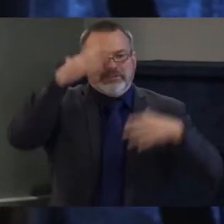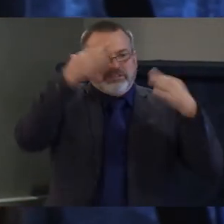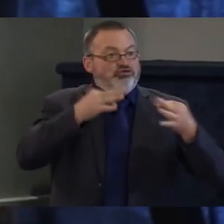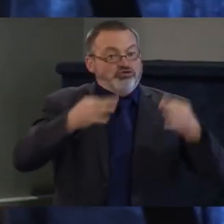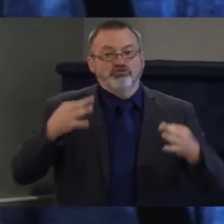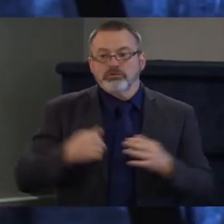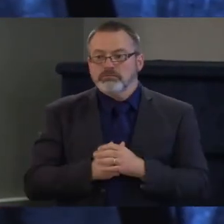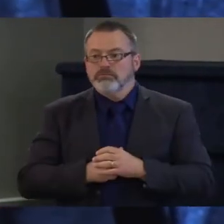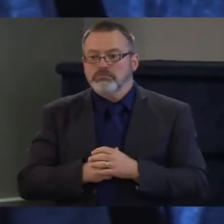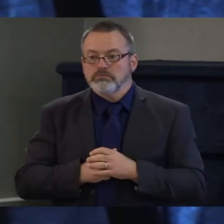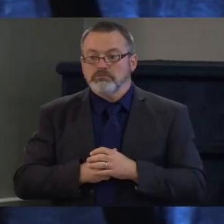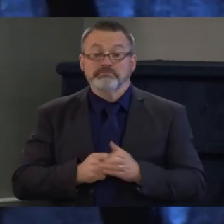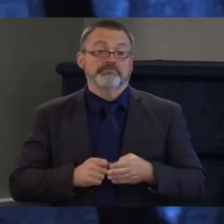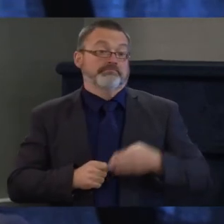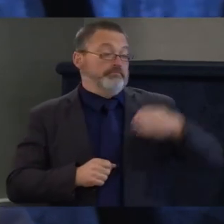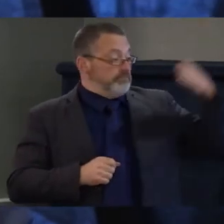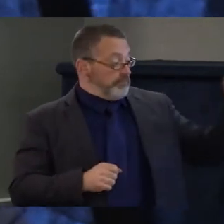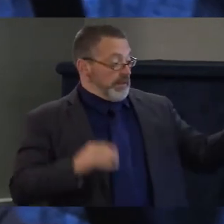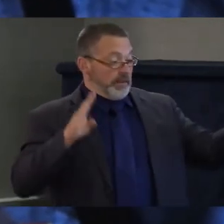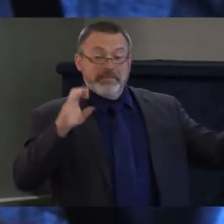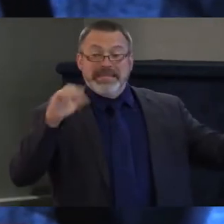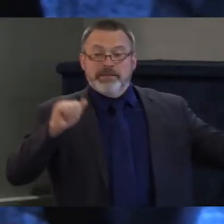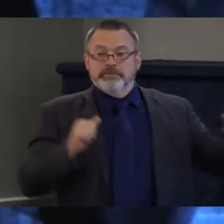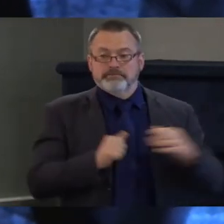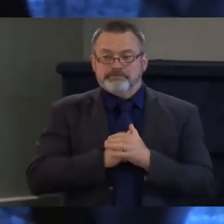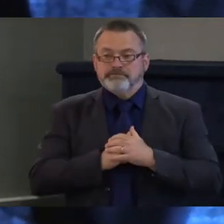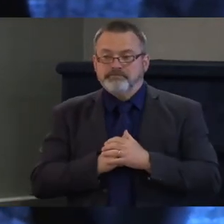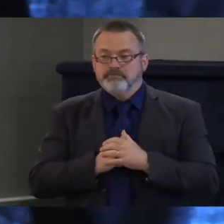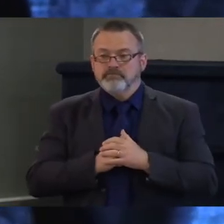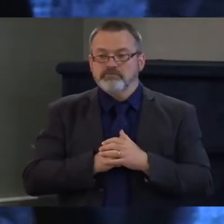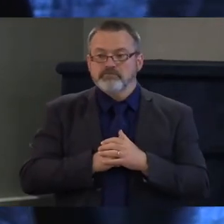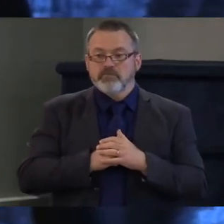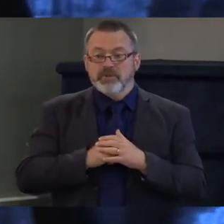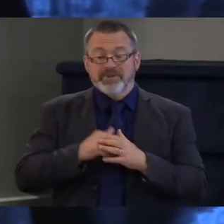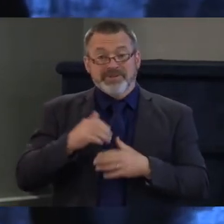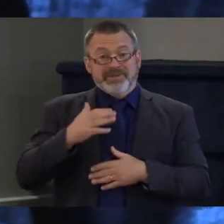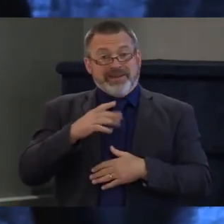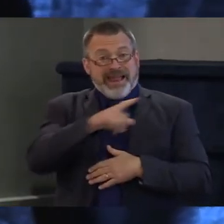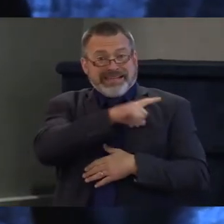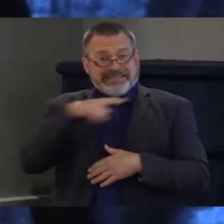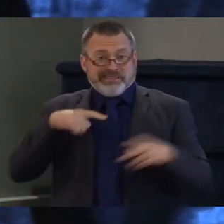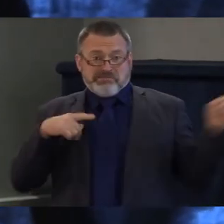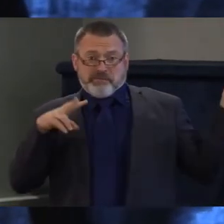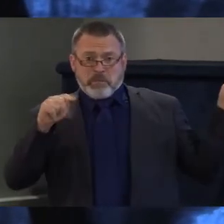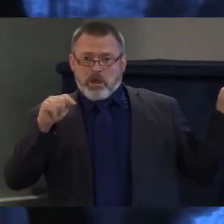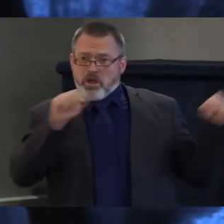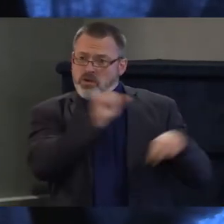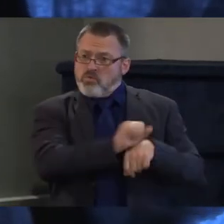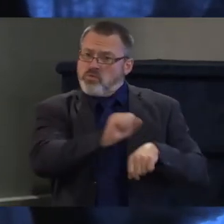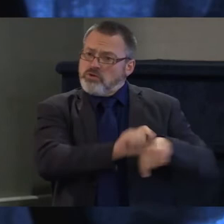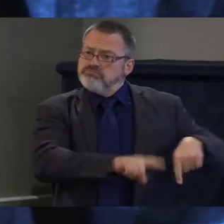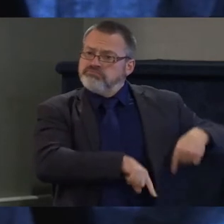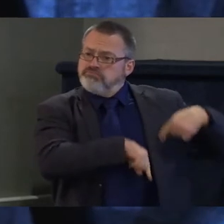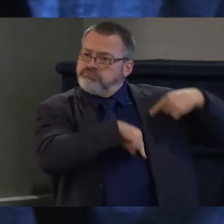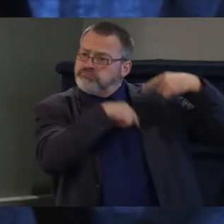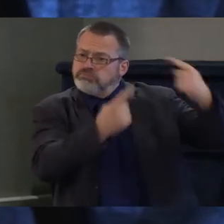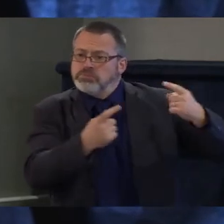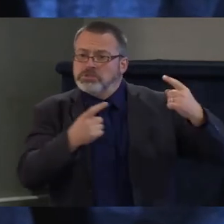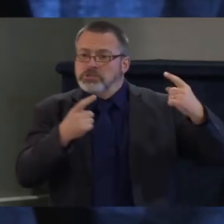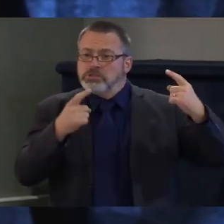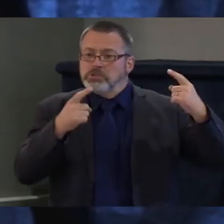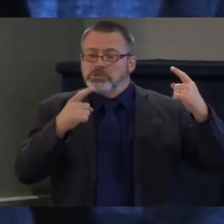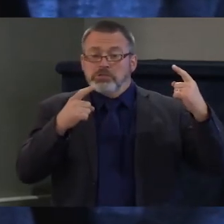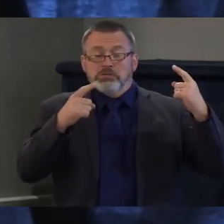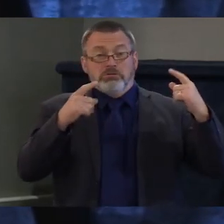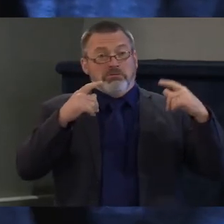that we do in the legislature um we have tried to bring to that work an equity lens and that is the same frame